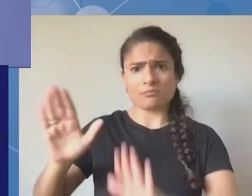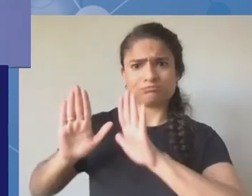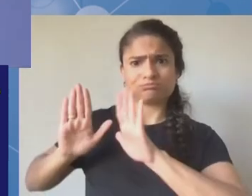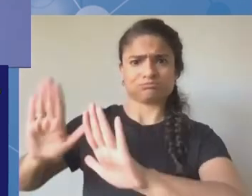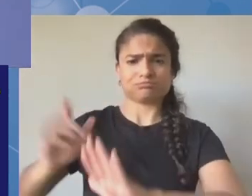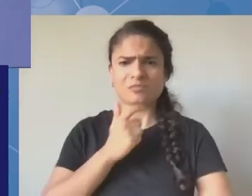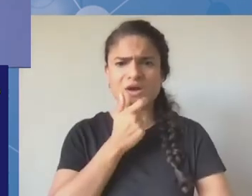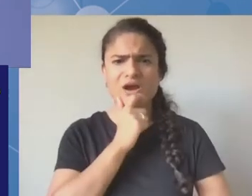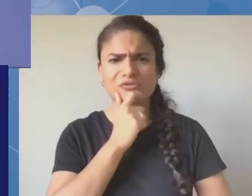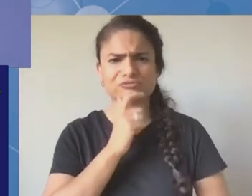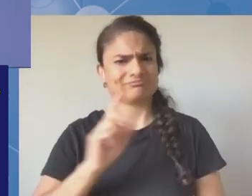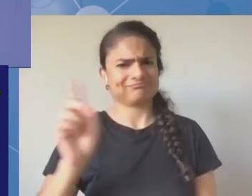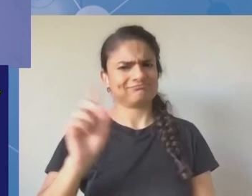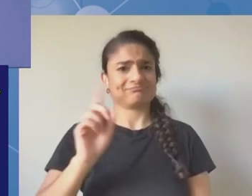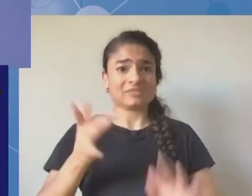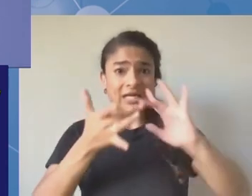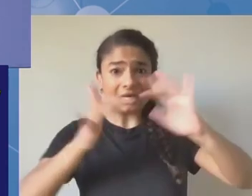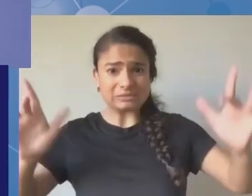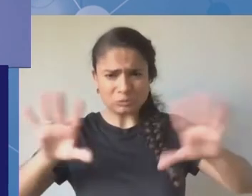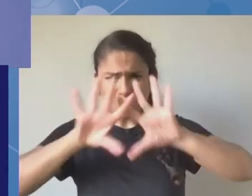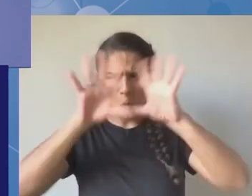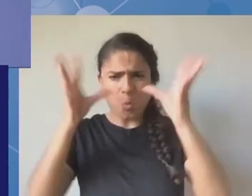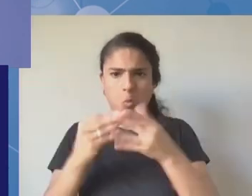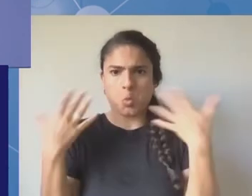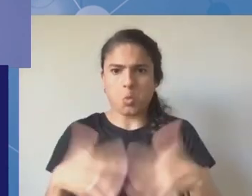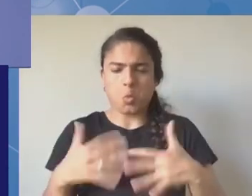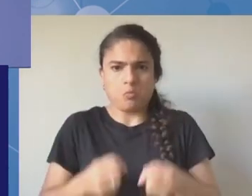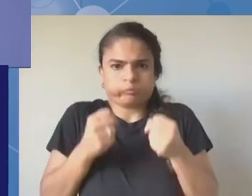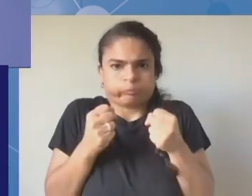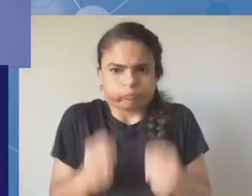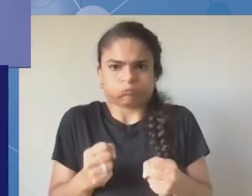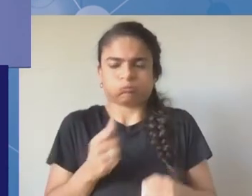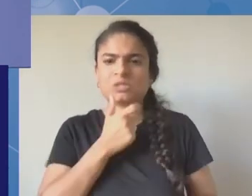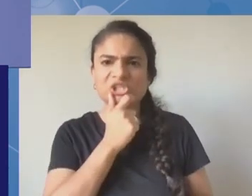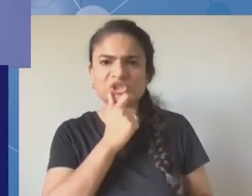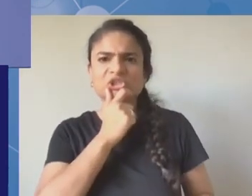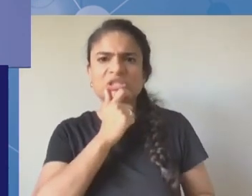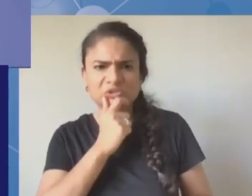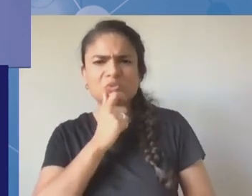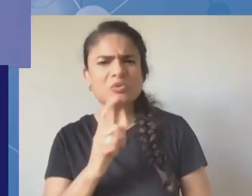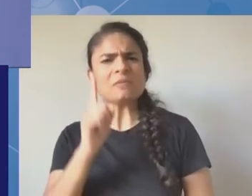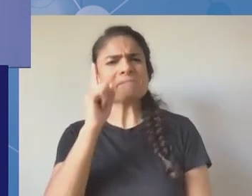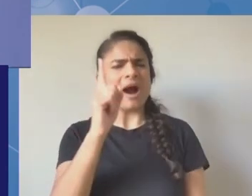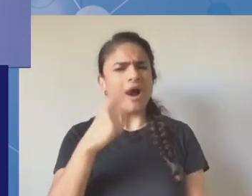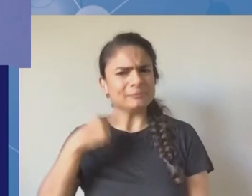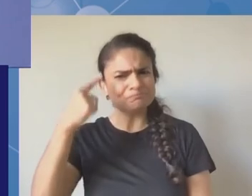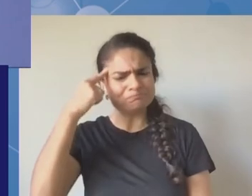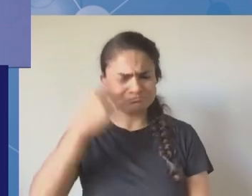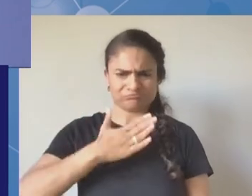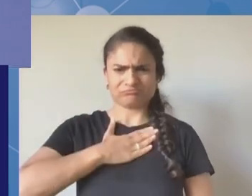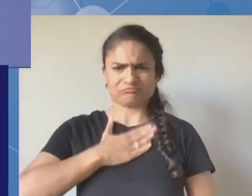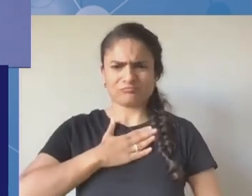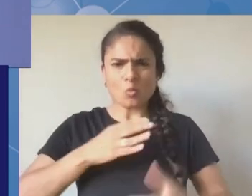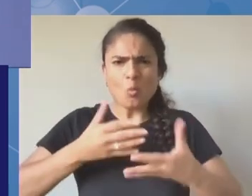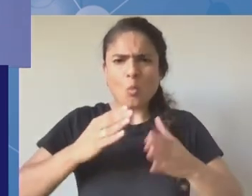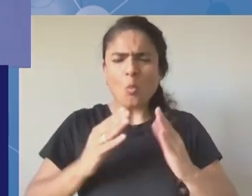native languages and so we will make every effort to foster multi the multi-language nature of the